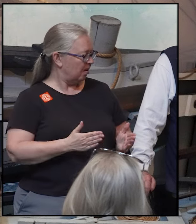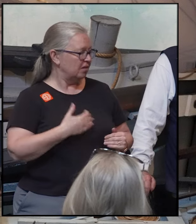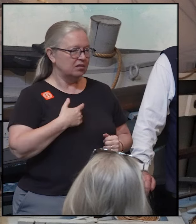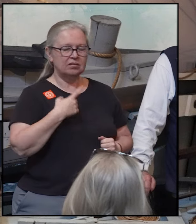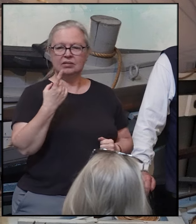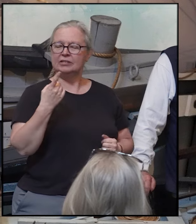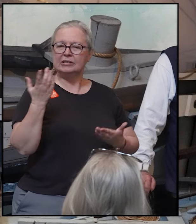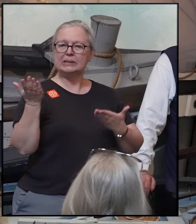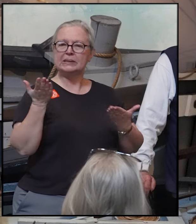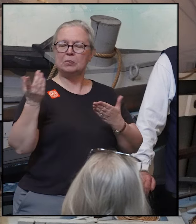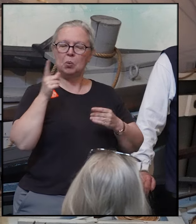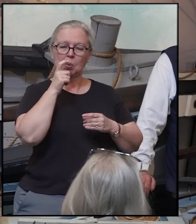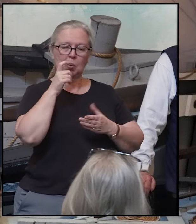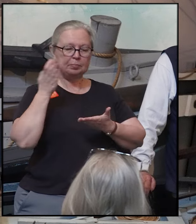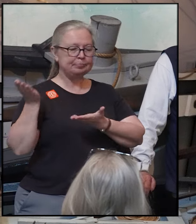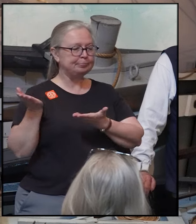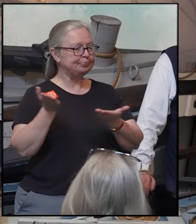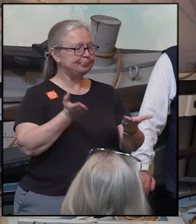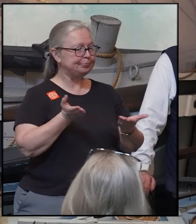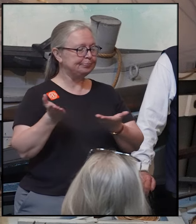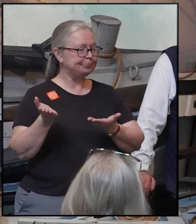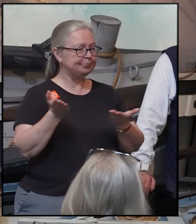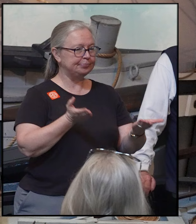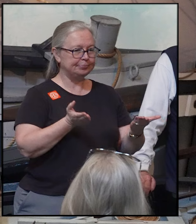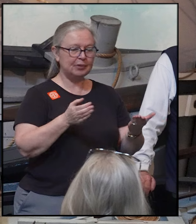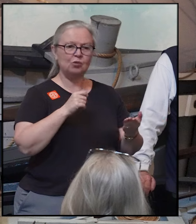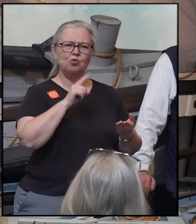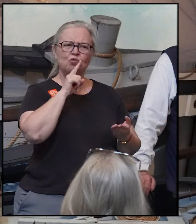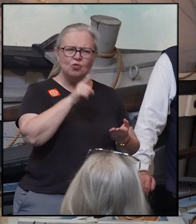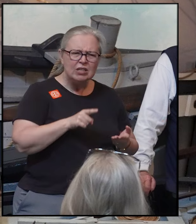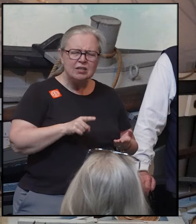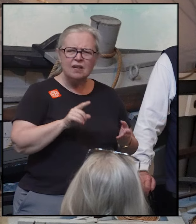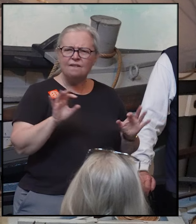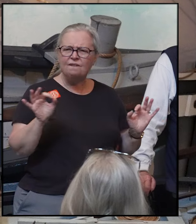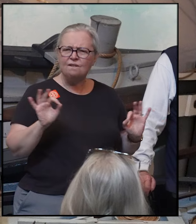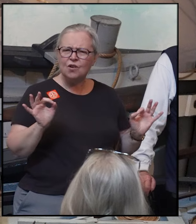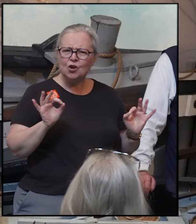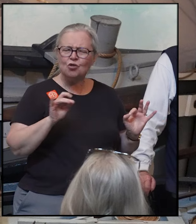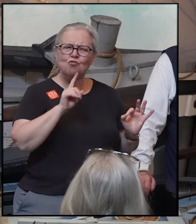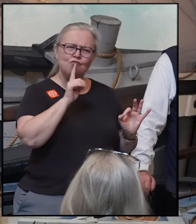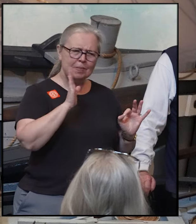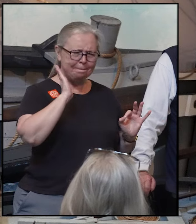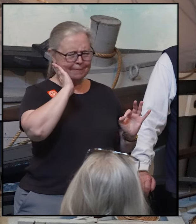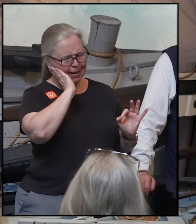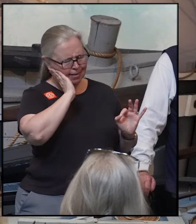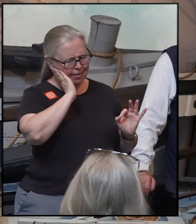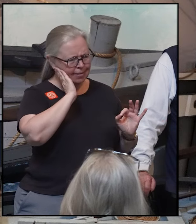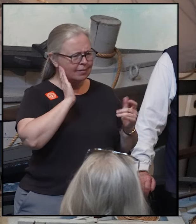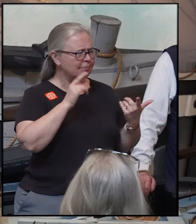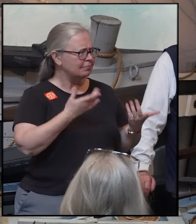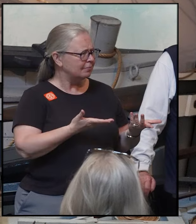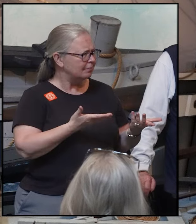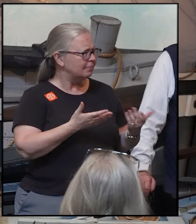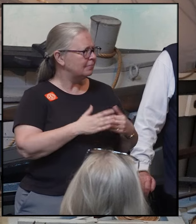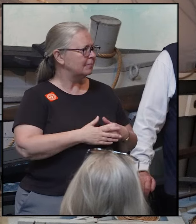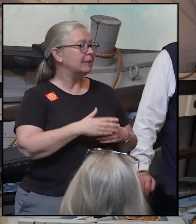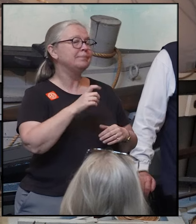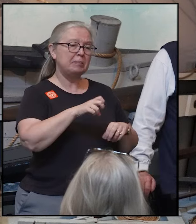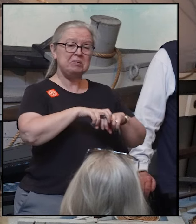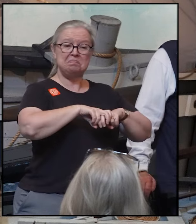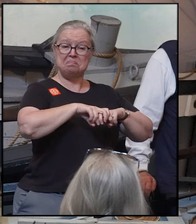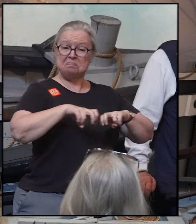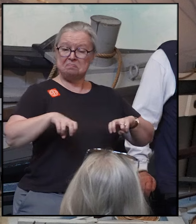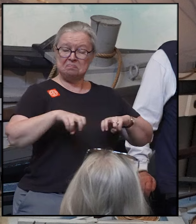a steward to serve them, and they would have real furniture, such as a bed to sleep in, and probably a sofa